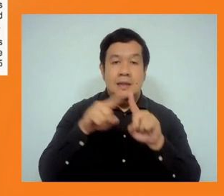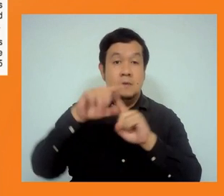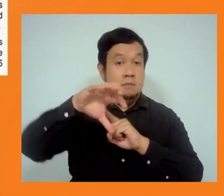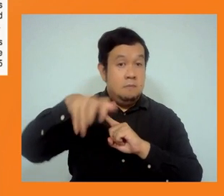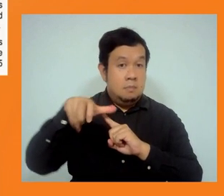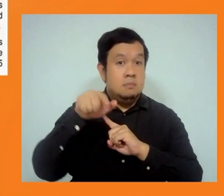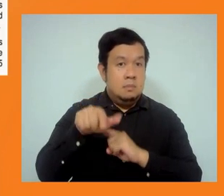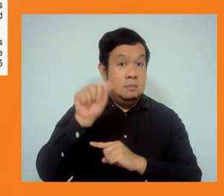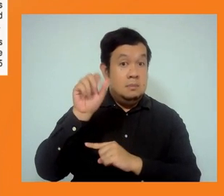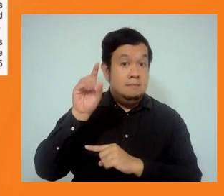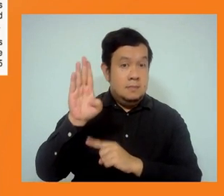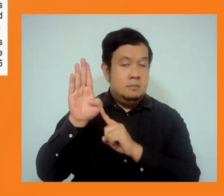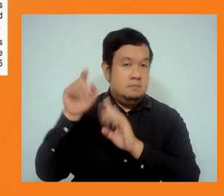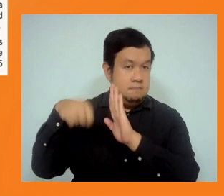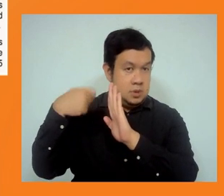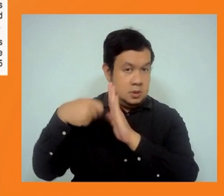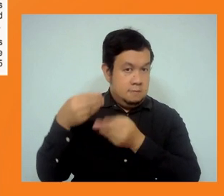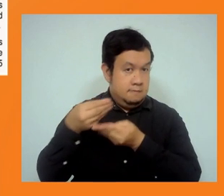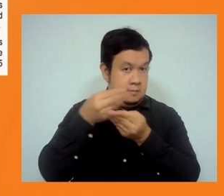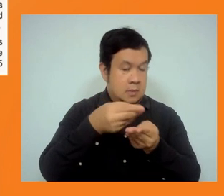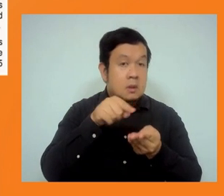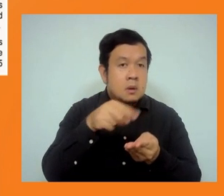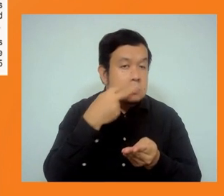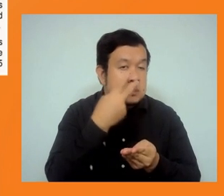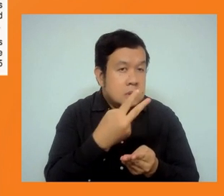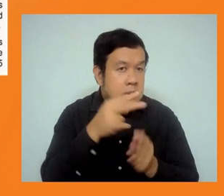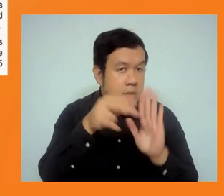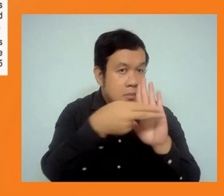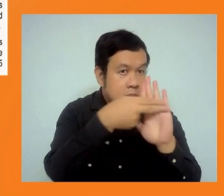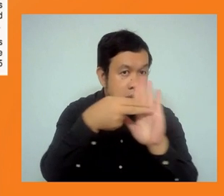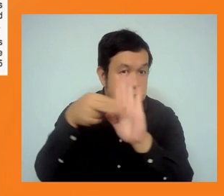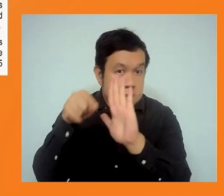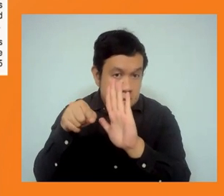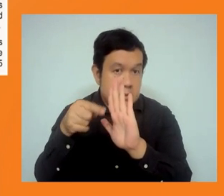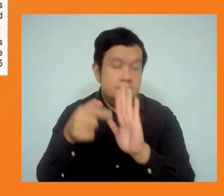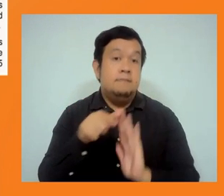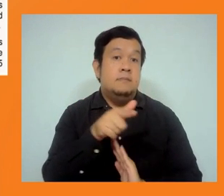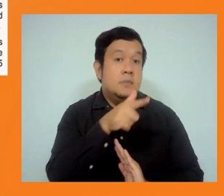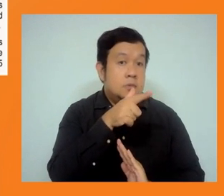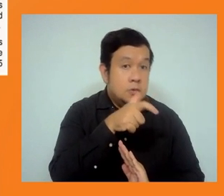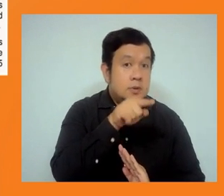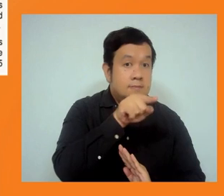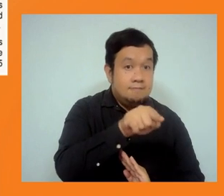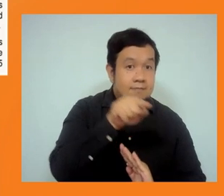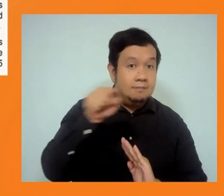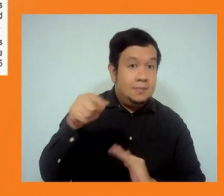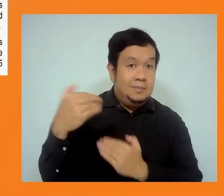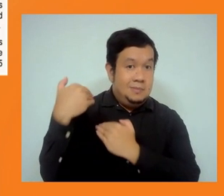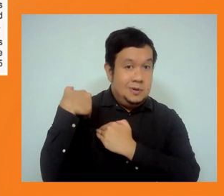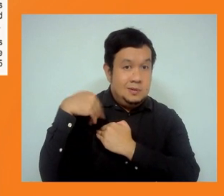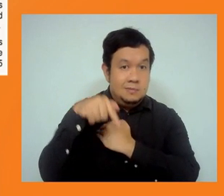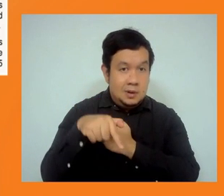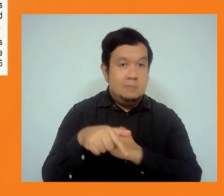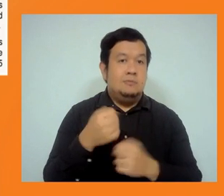to identify which one is responsible, which funding agency is responsible for the Asian Development Bank has the safeguard